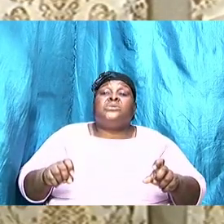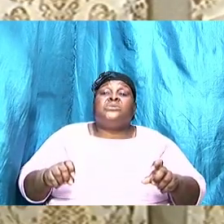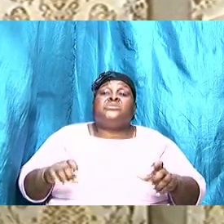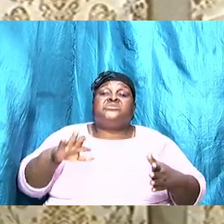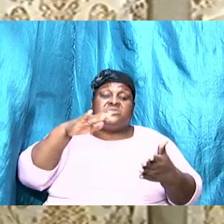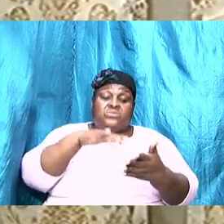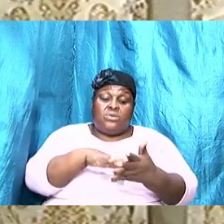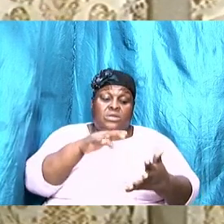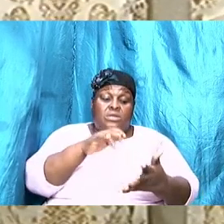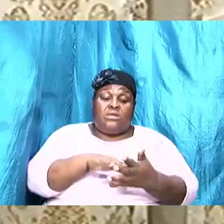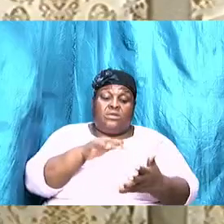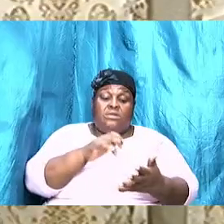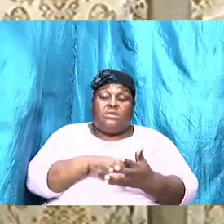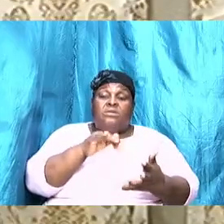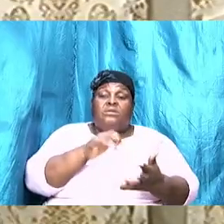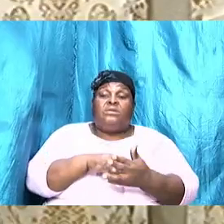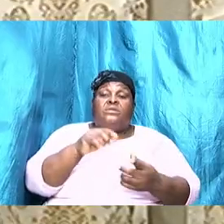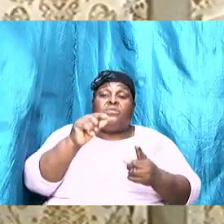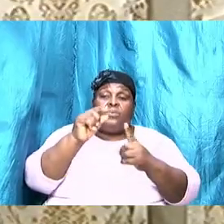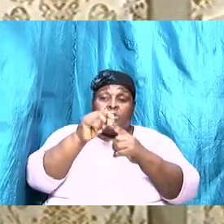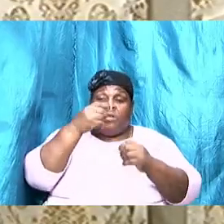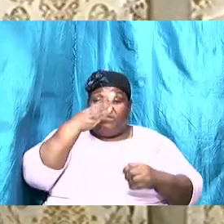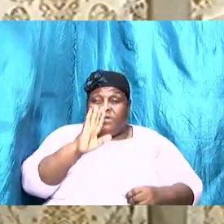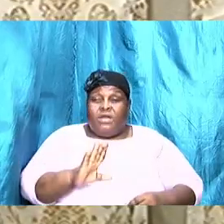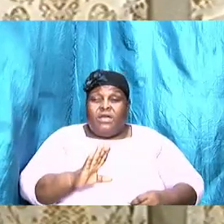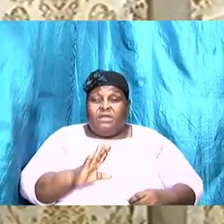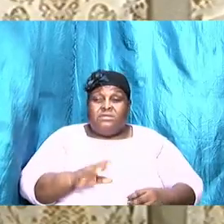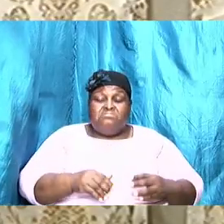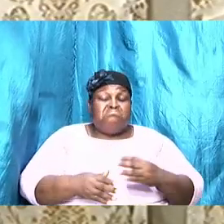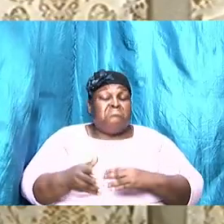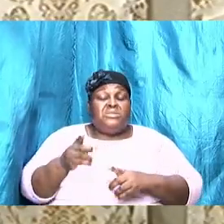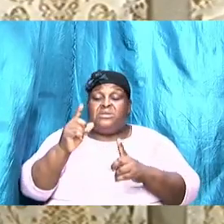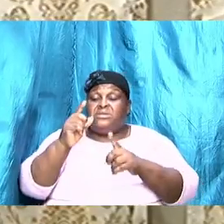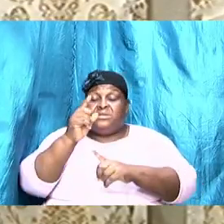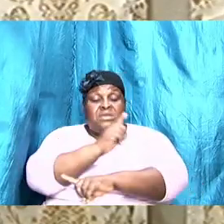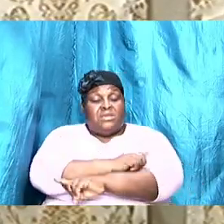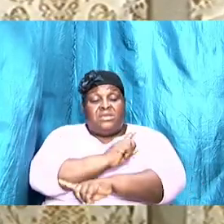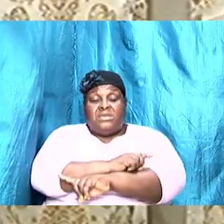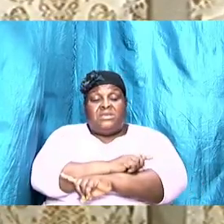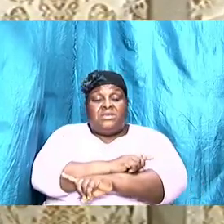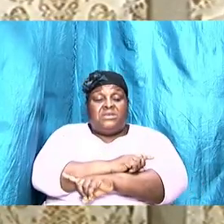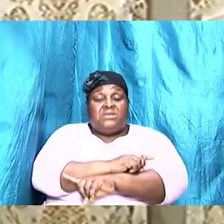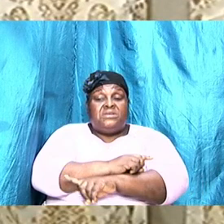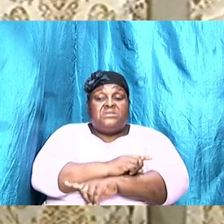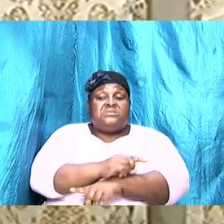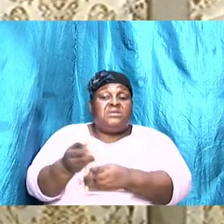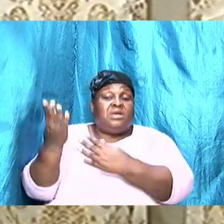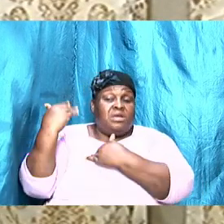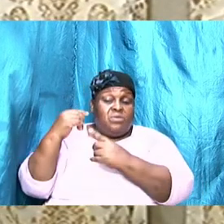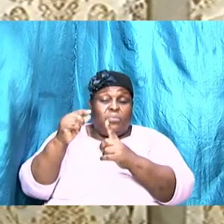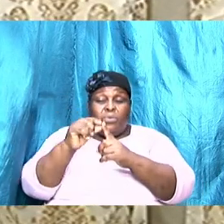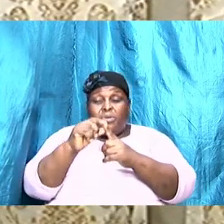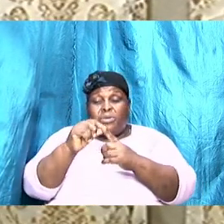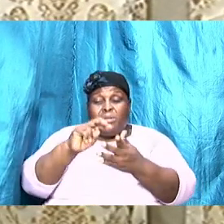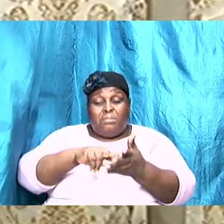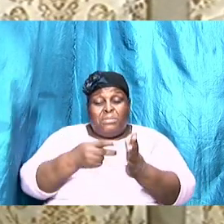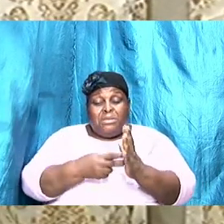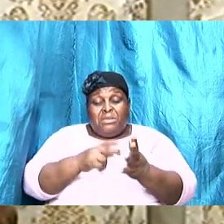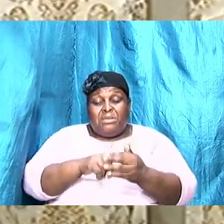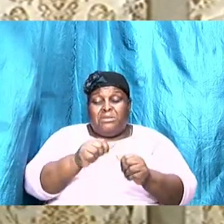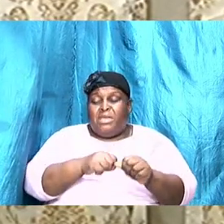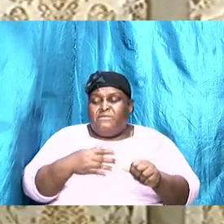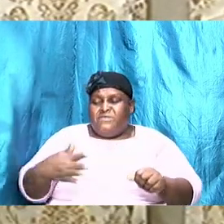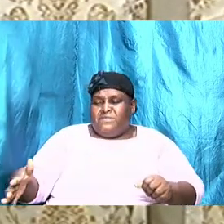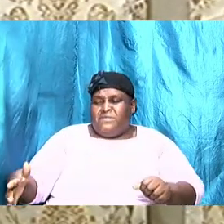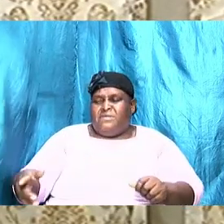of God. There were days gone by when the word meant everything to a child of God. And we are in an